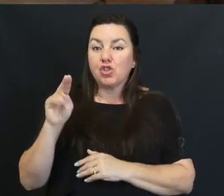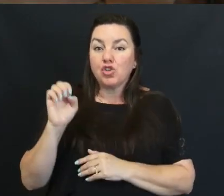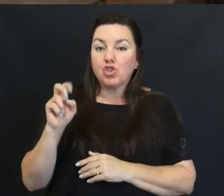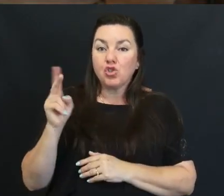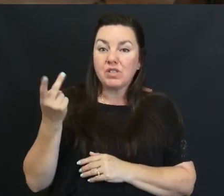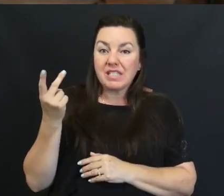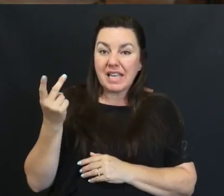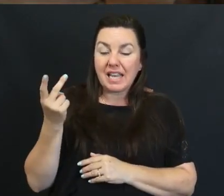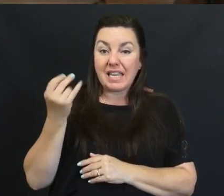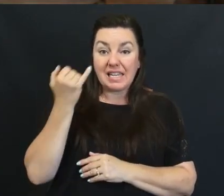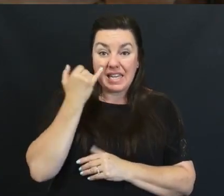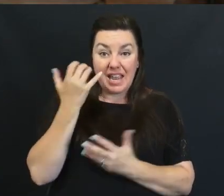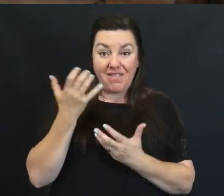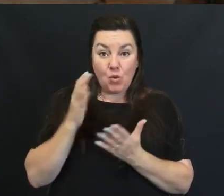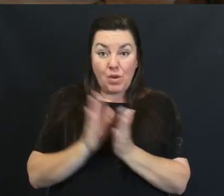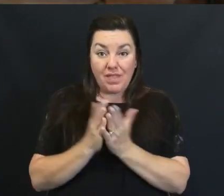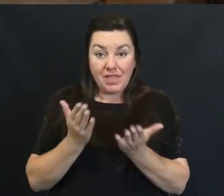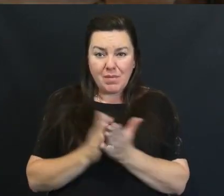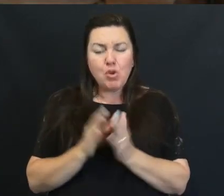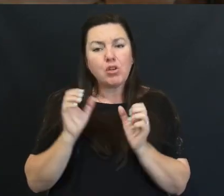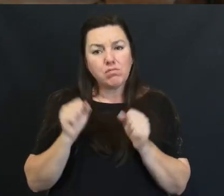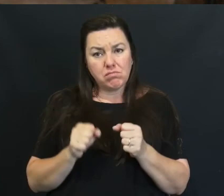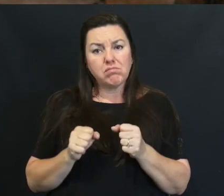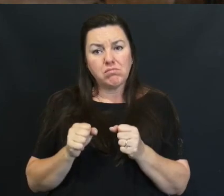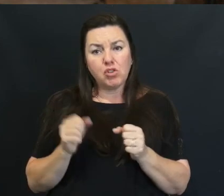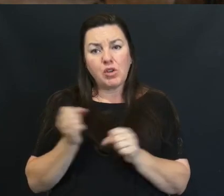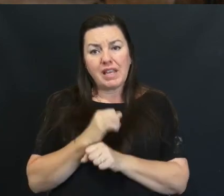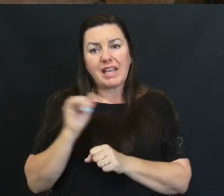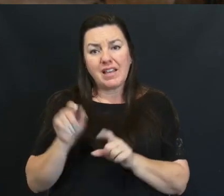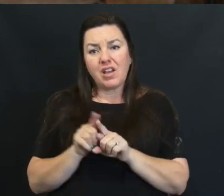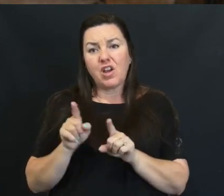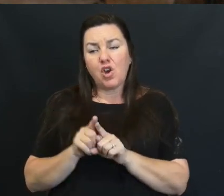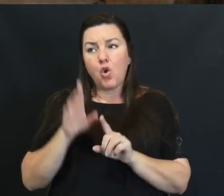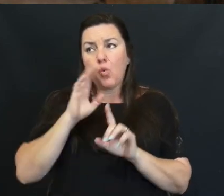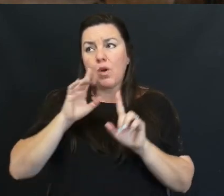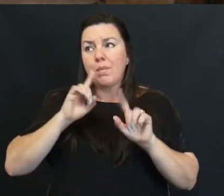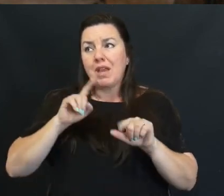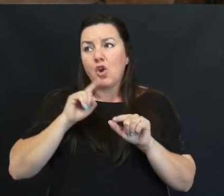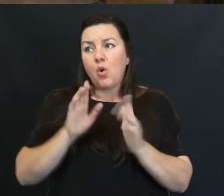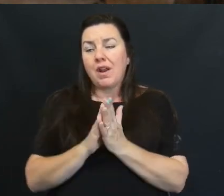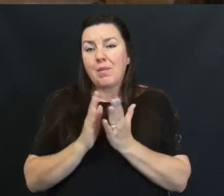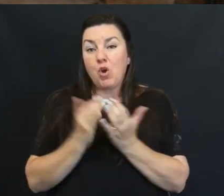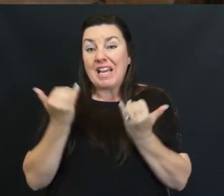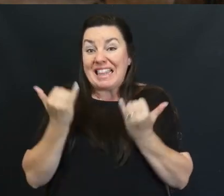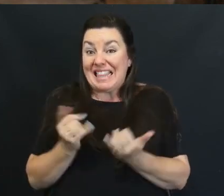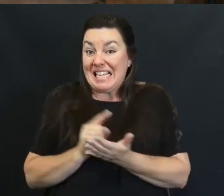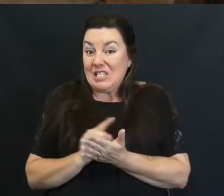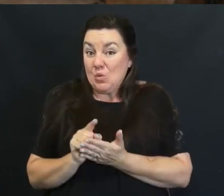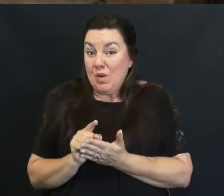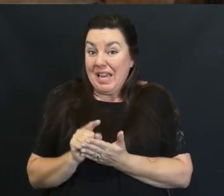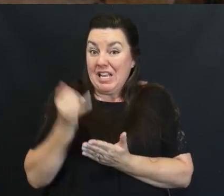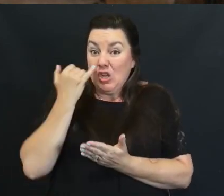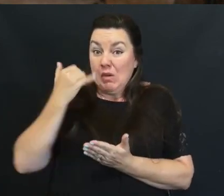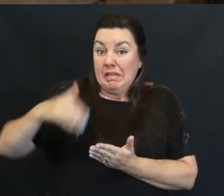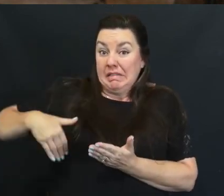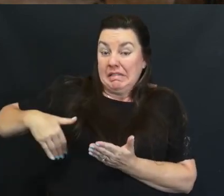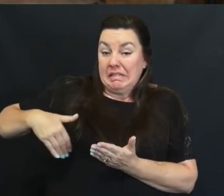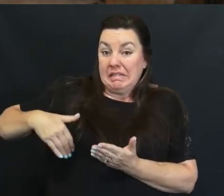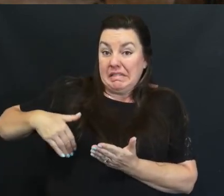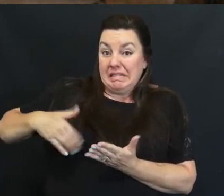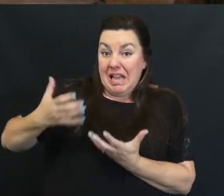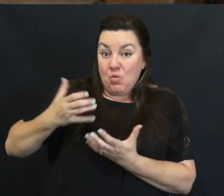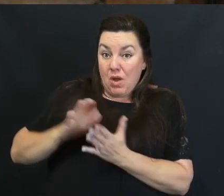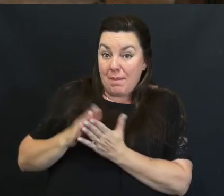2nd If You Want The Book You Can Sign Up For That We're Going To Be Ordering Books This Week So If You Haven't Signed Up To